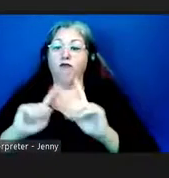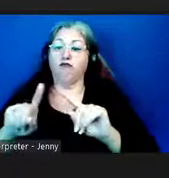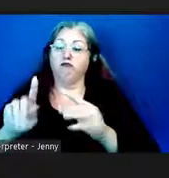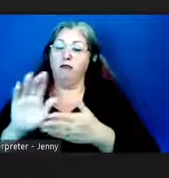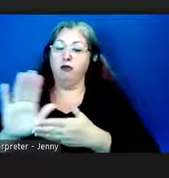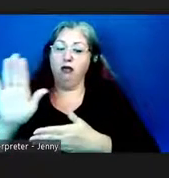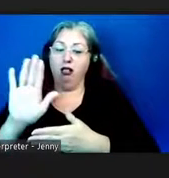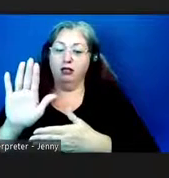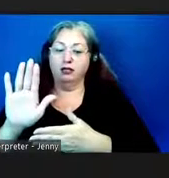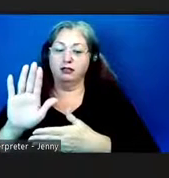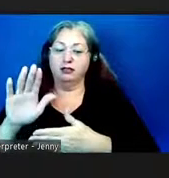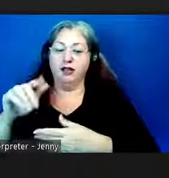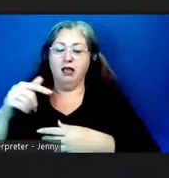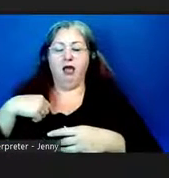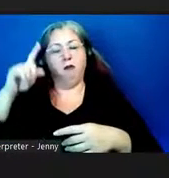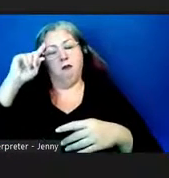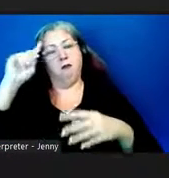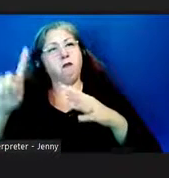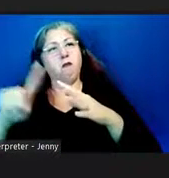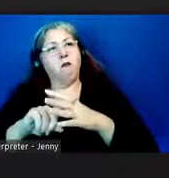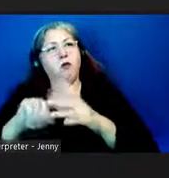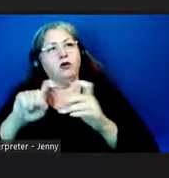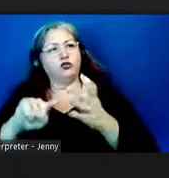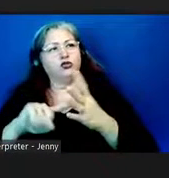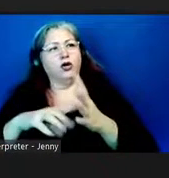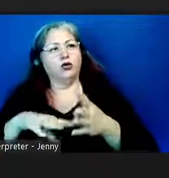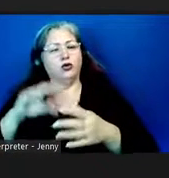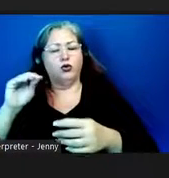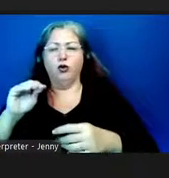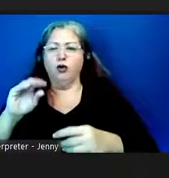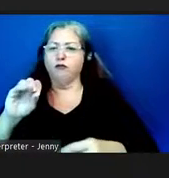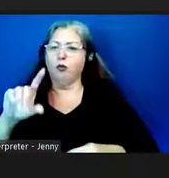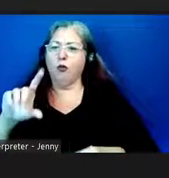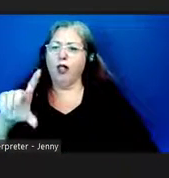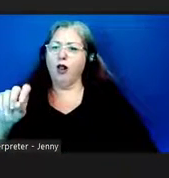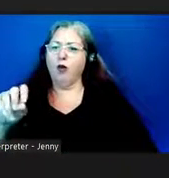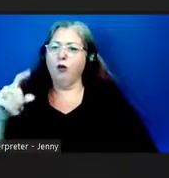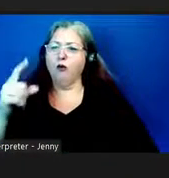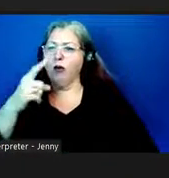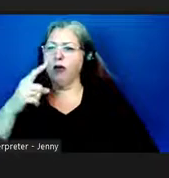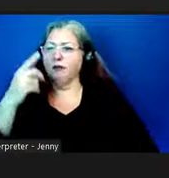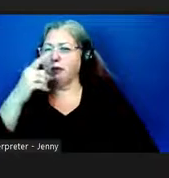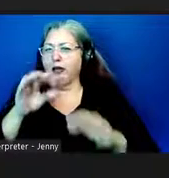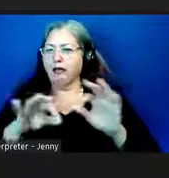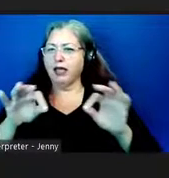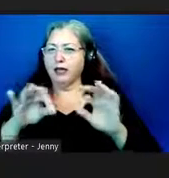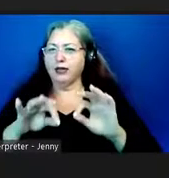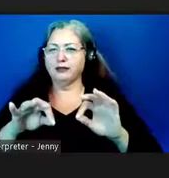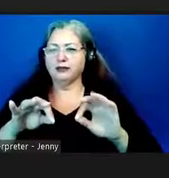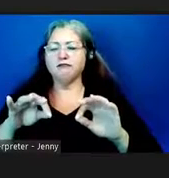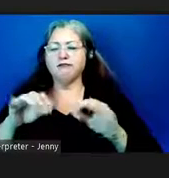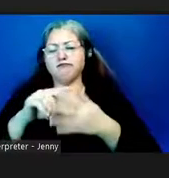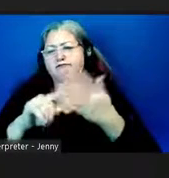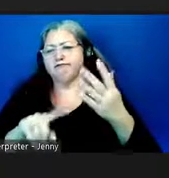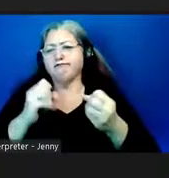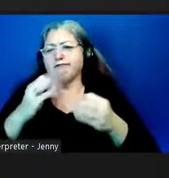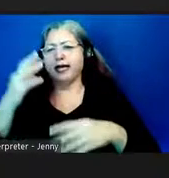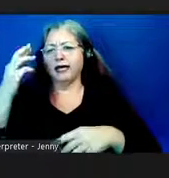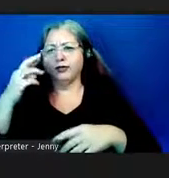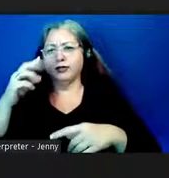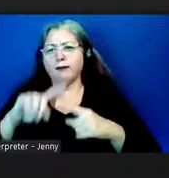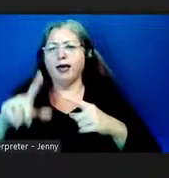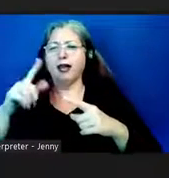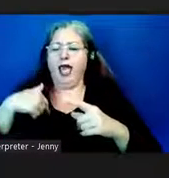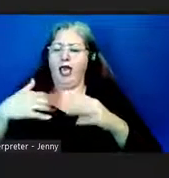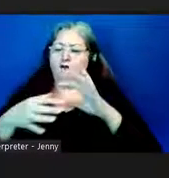the idea came to my mind to start learning olelo Hawaii for many reasons, because of the connection